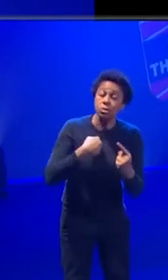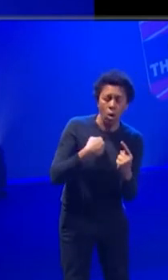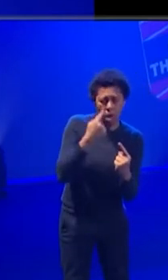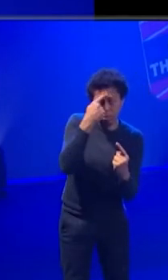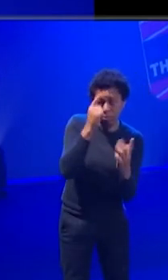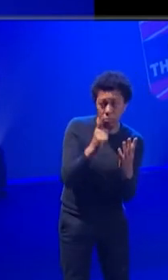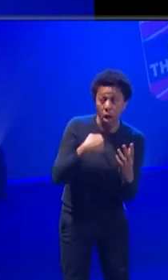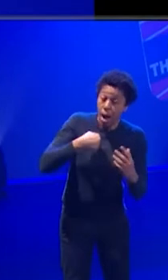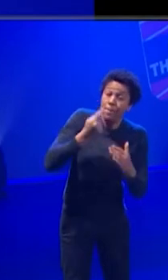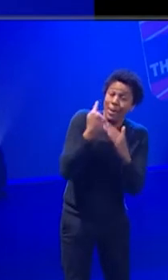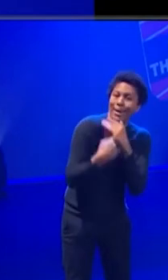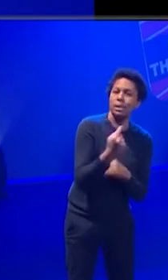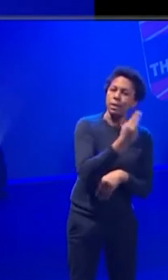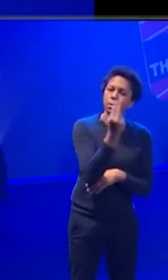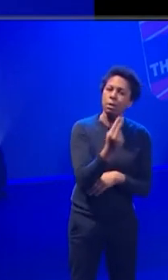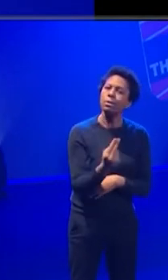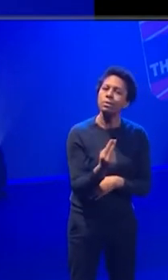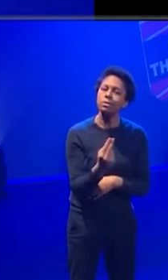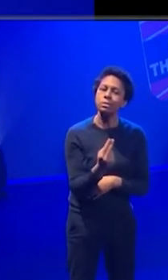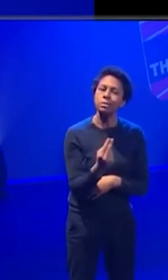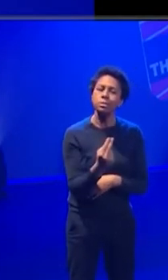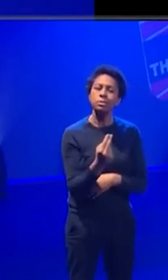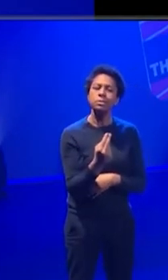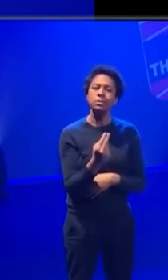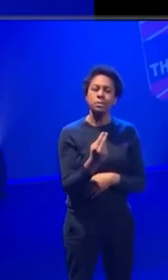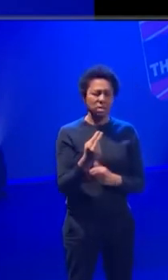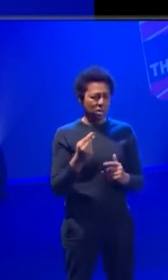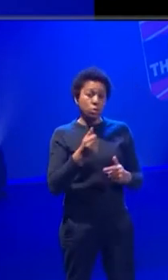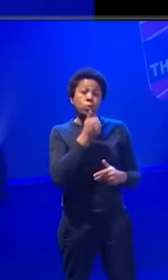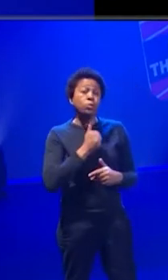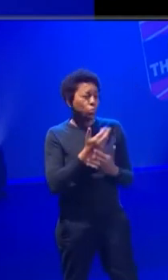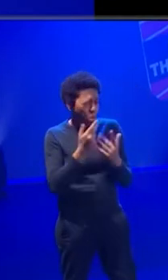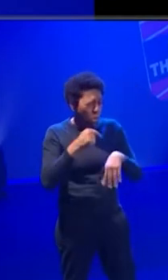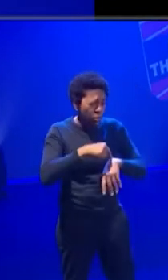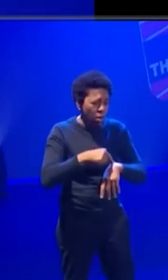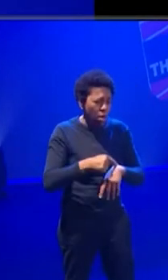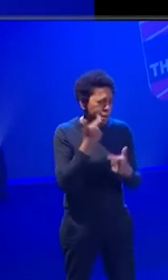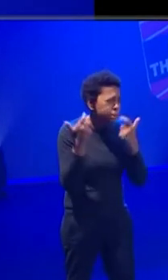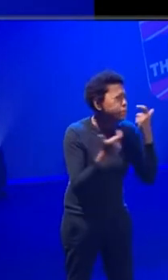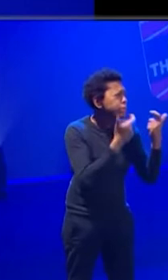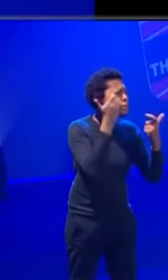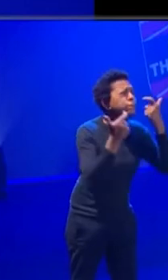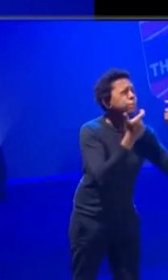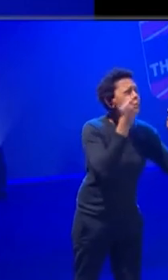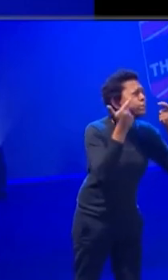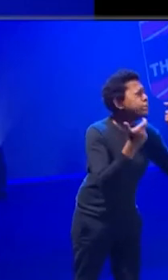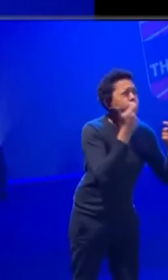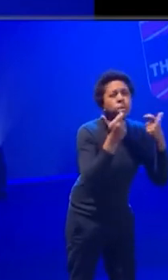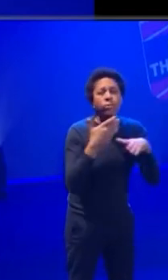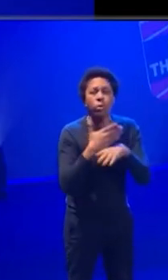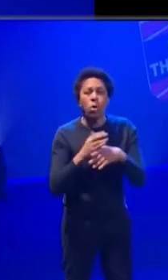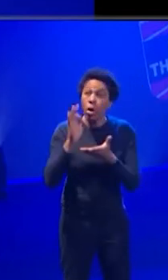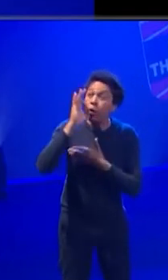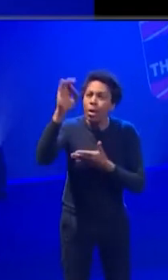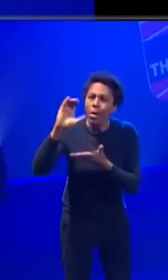you know, independent artist, blah, blah, blah. I kind of spend a lot of time looking for work, applying for commissions, applying for